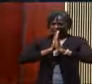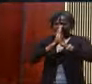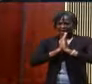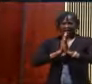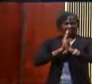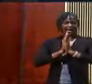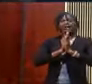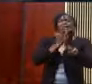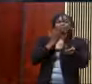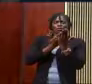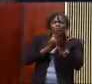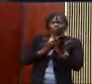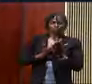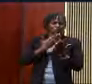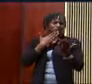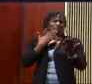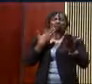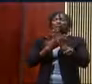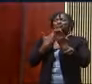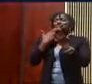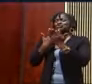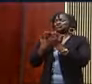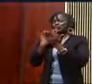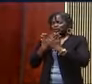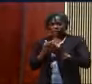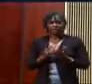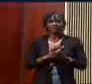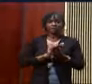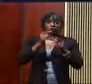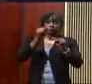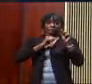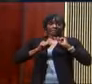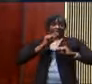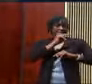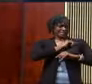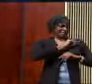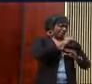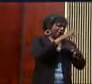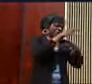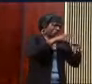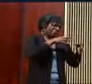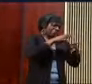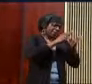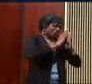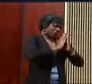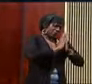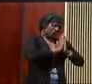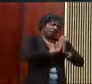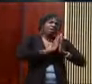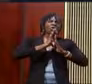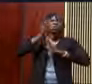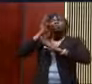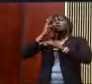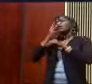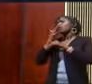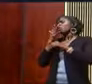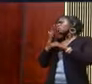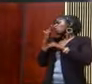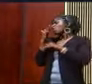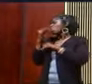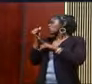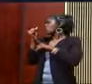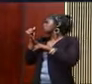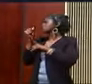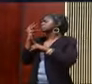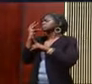affirmations. Look what Nehemiah says about God. He talks about the awesomeness of God. He talks